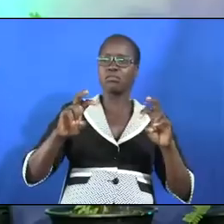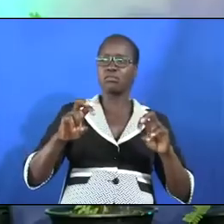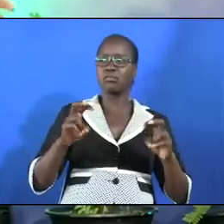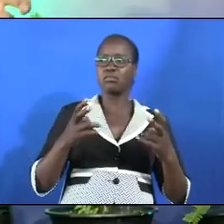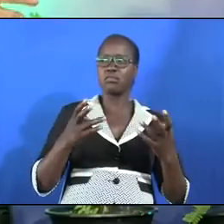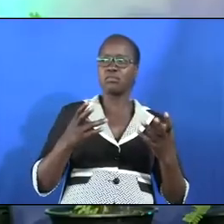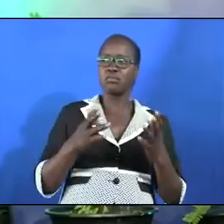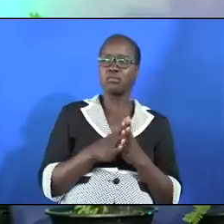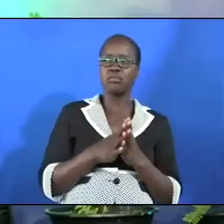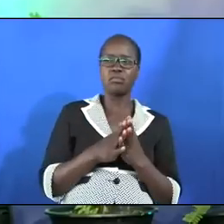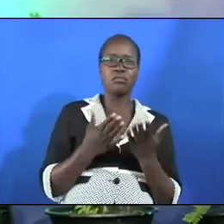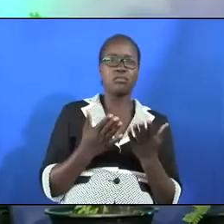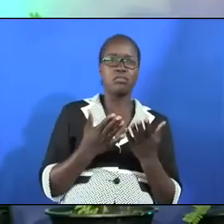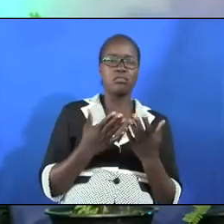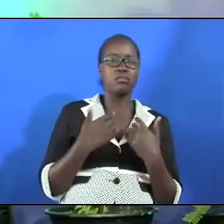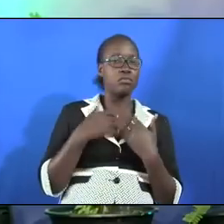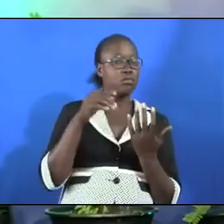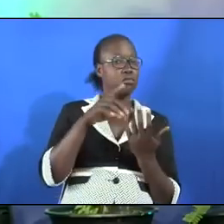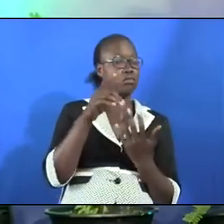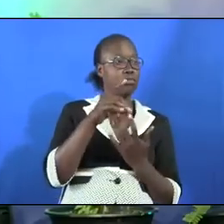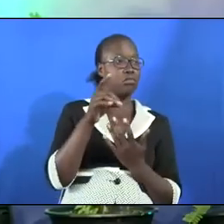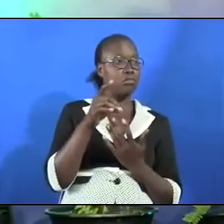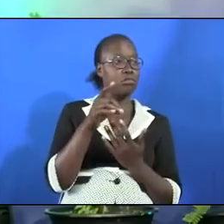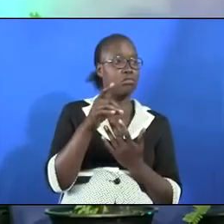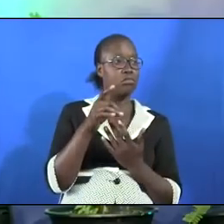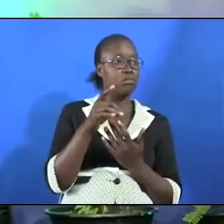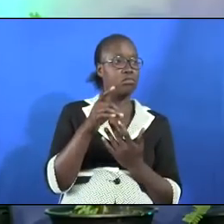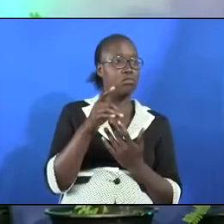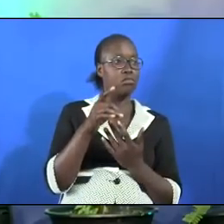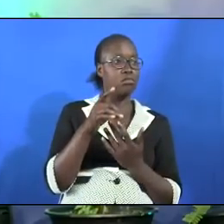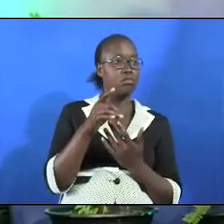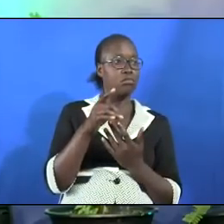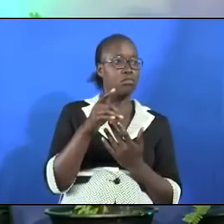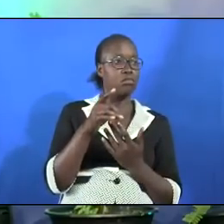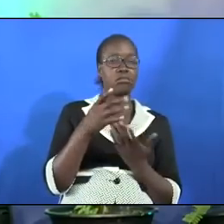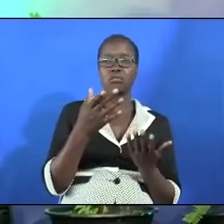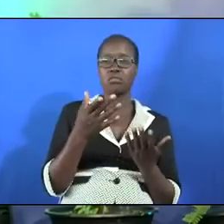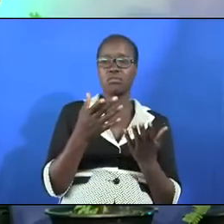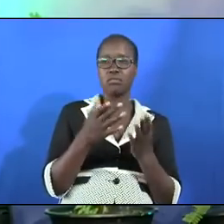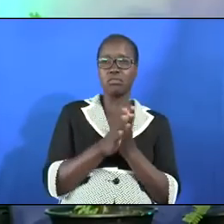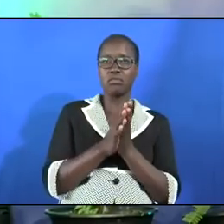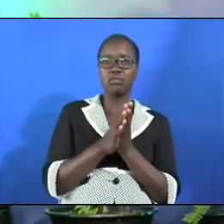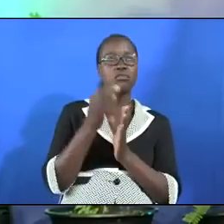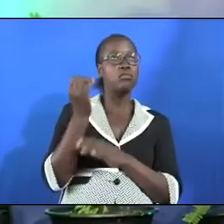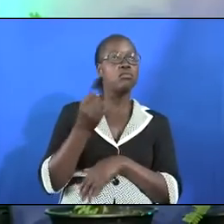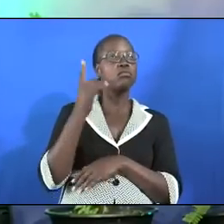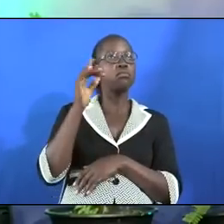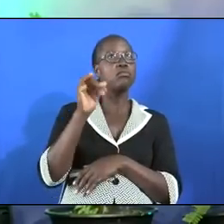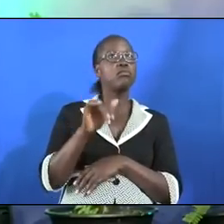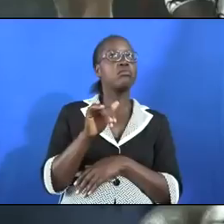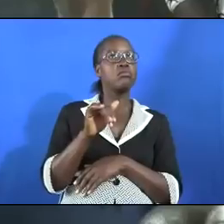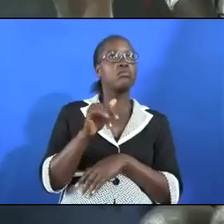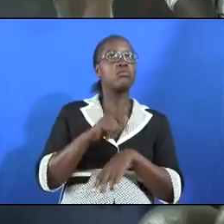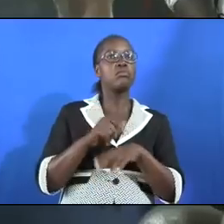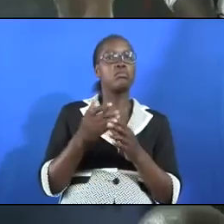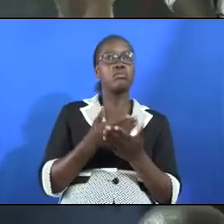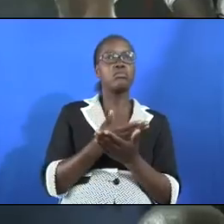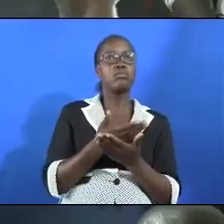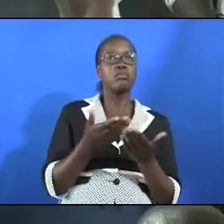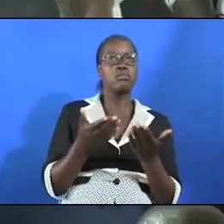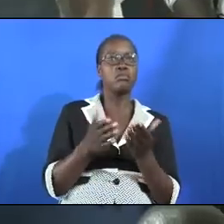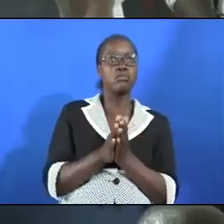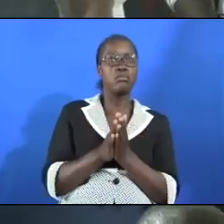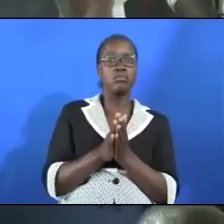others who could be having challenges we are guided to understand that it is in doing this that indeed